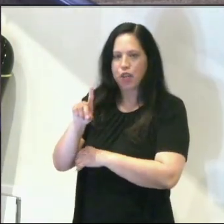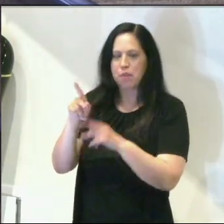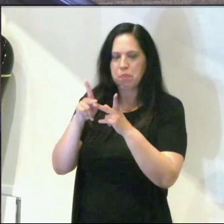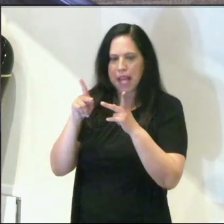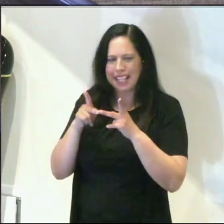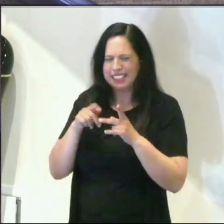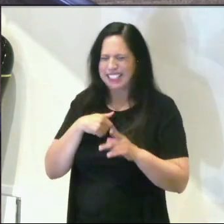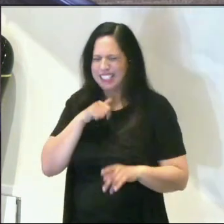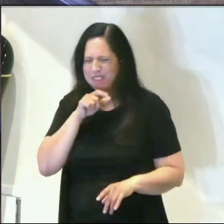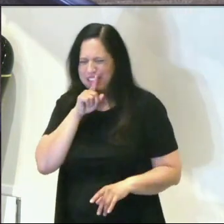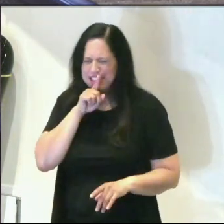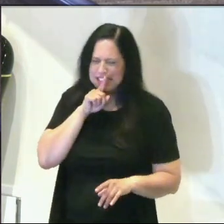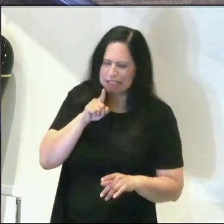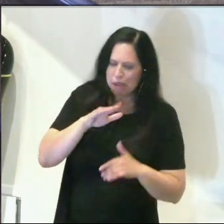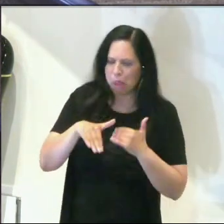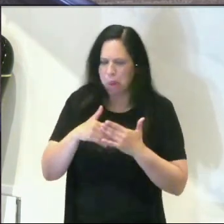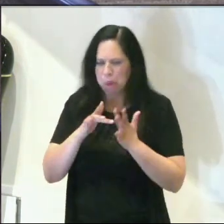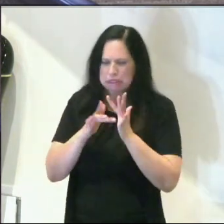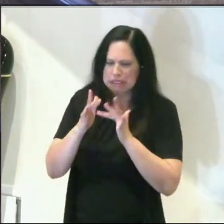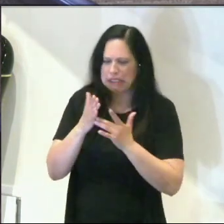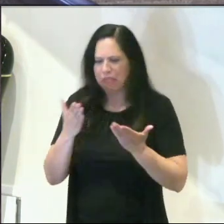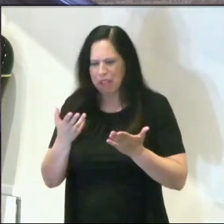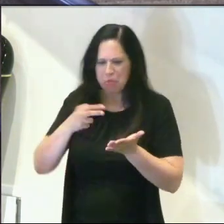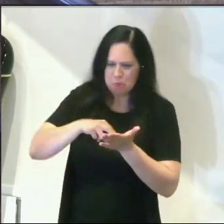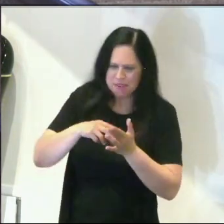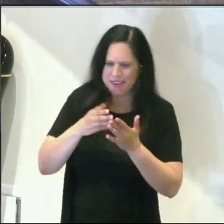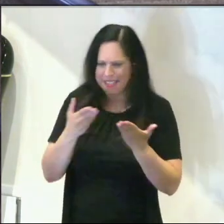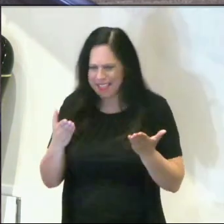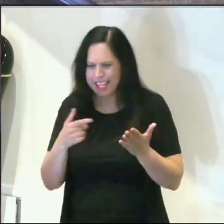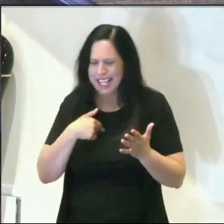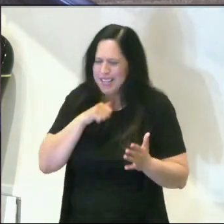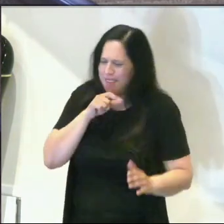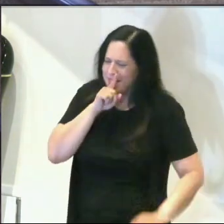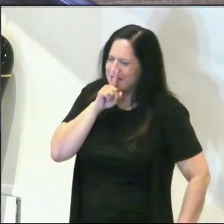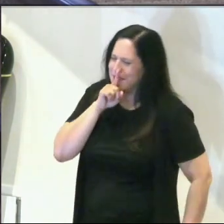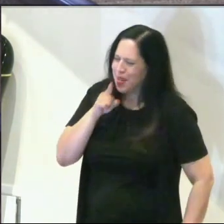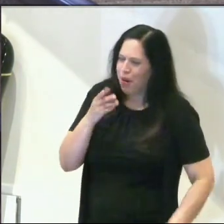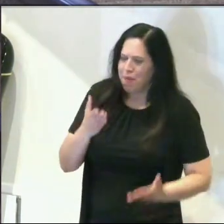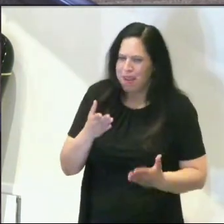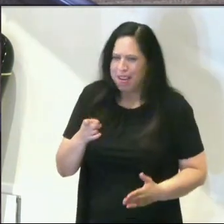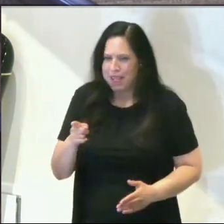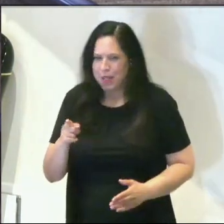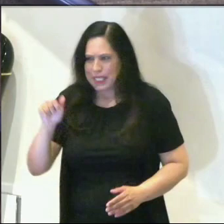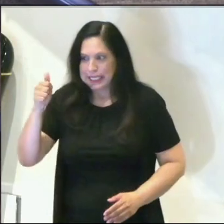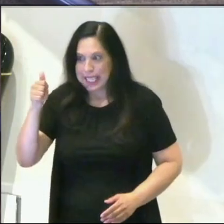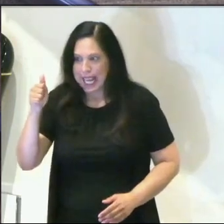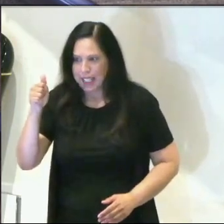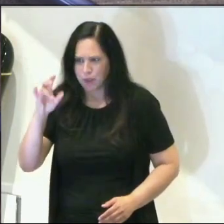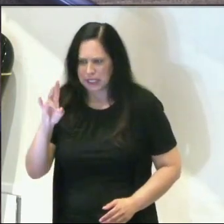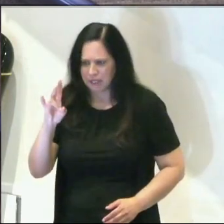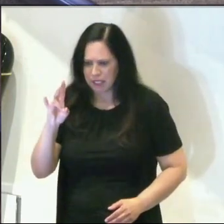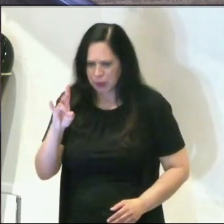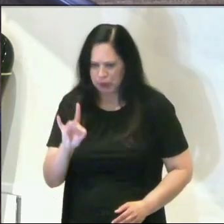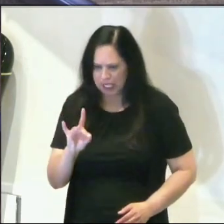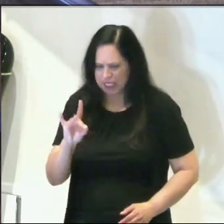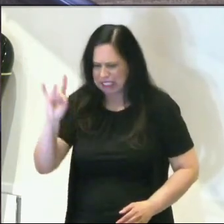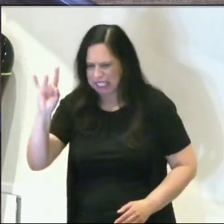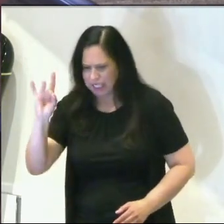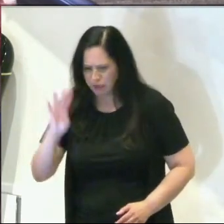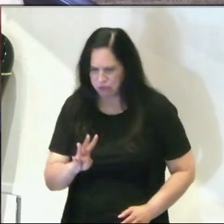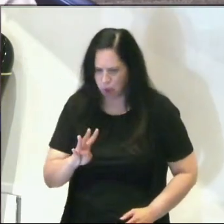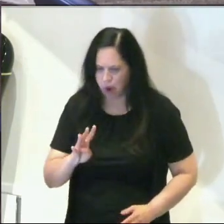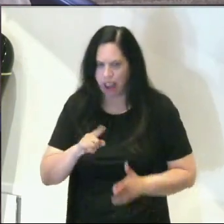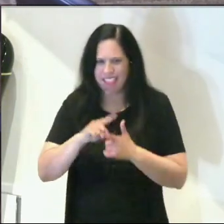thing, this whole resurrection thing, I'm just not sure, right? Maybe you've gone from a 10 to a 7 to an 8 to a 4 and then